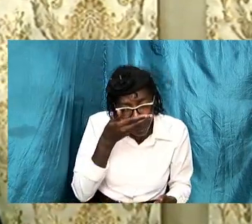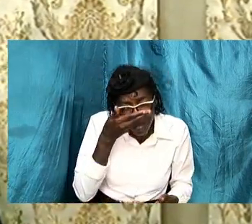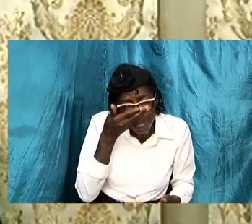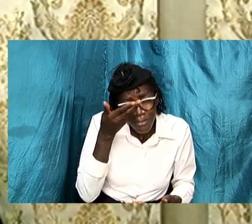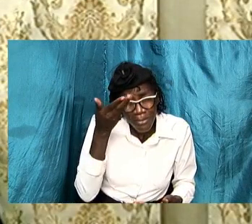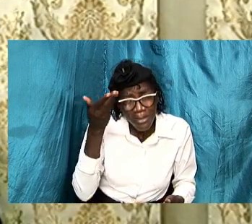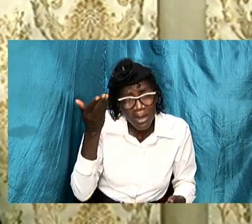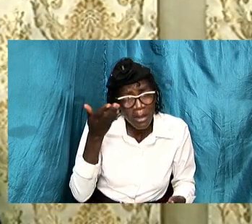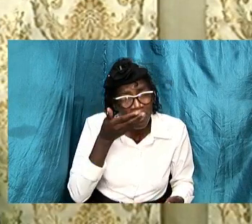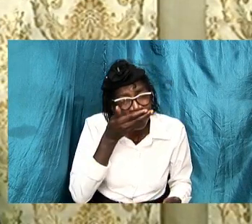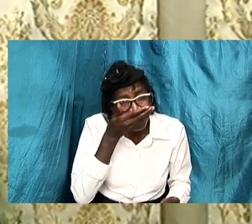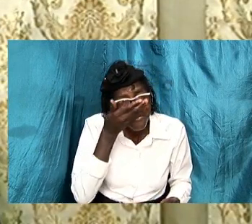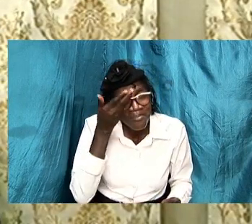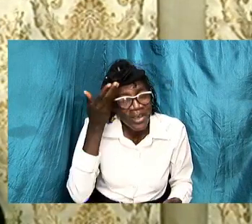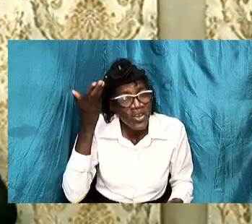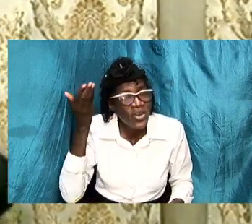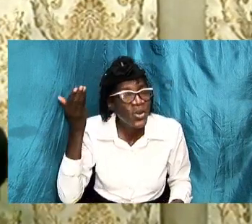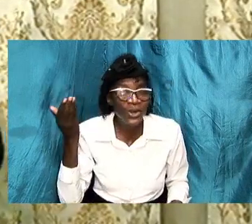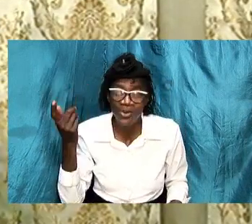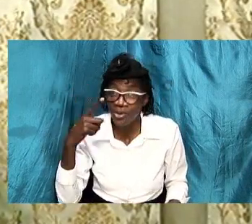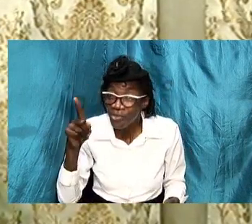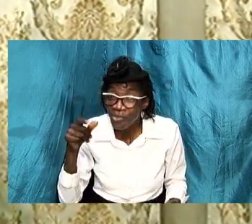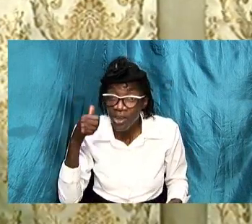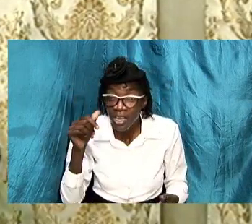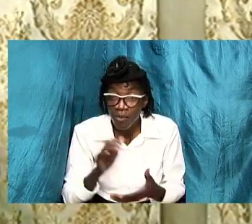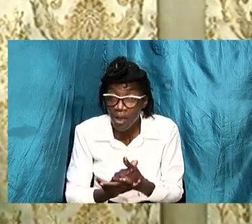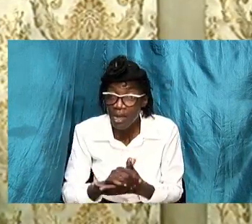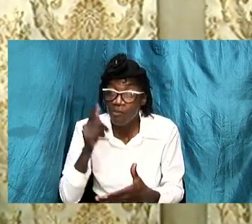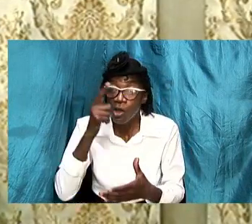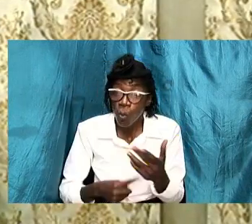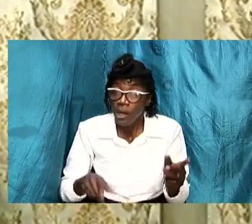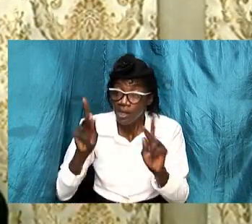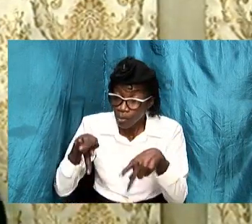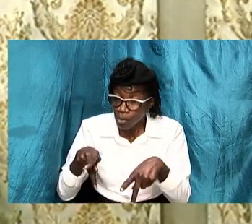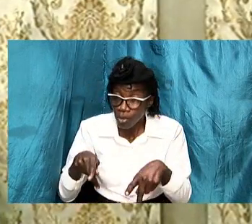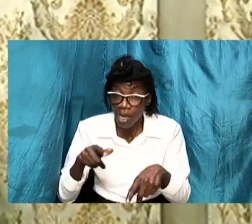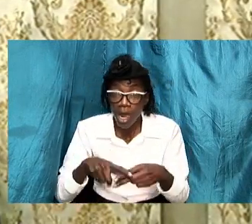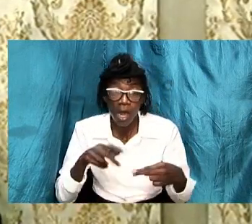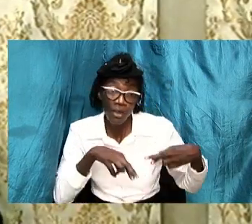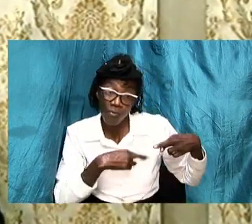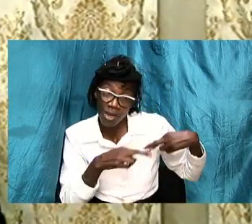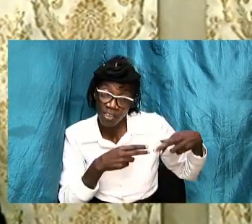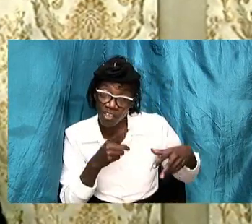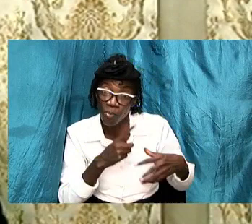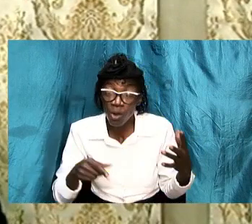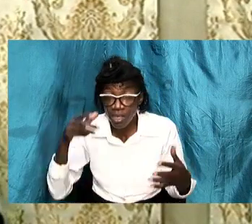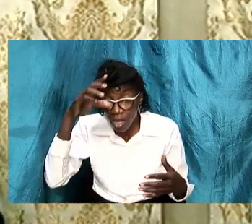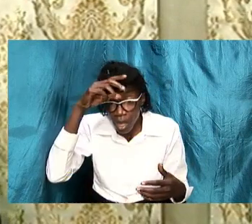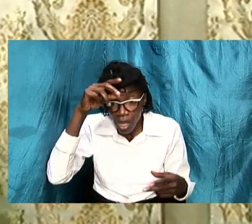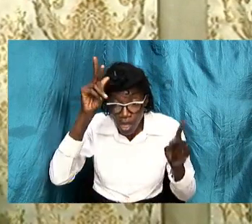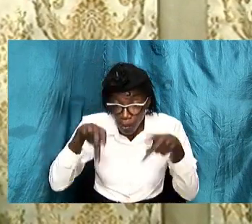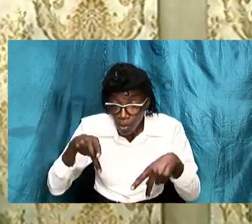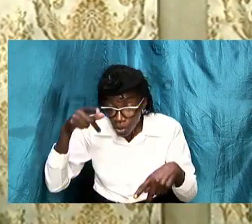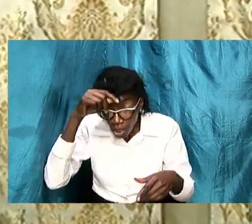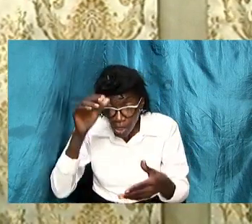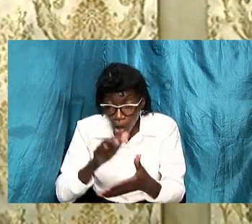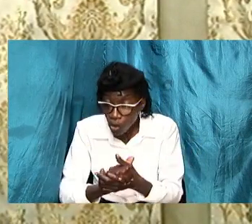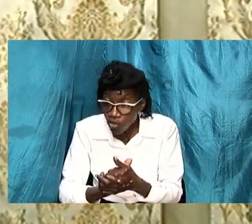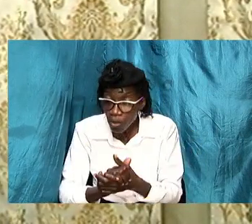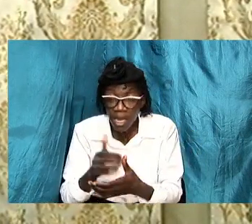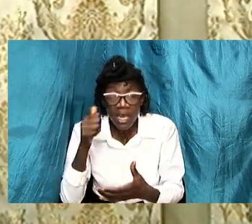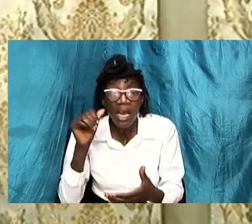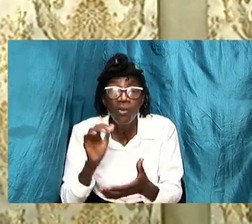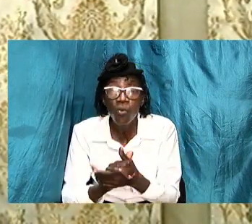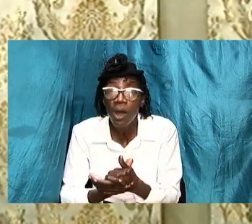place on our relationship what we place on our husbands and what we place on our wives as it